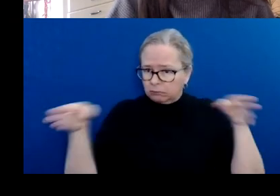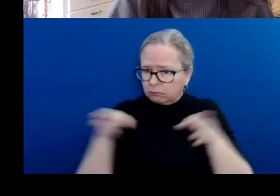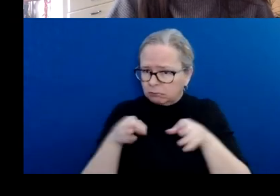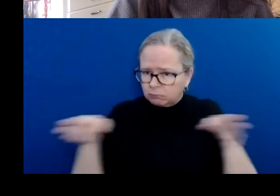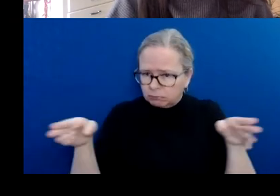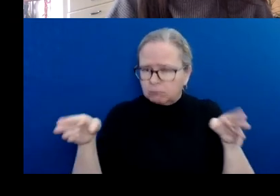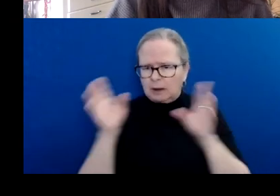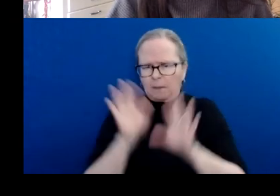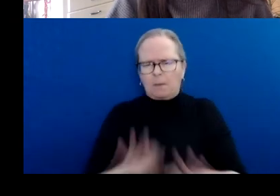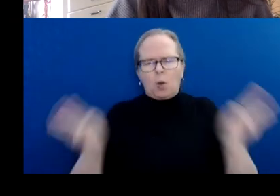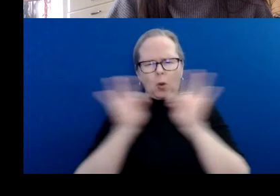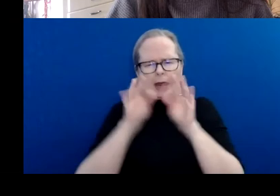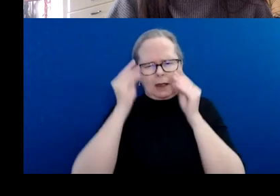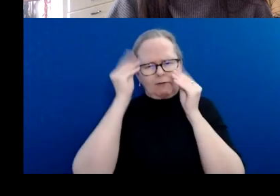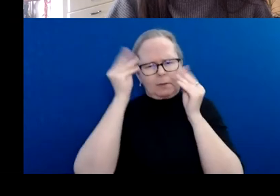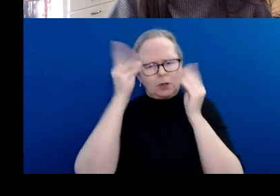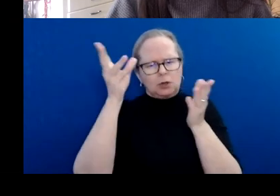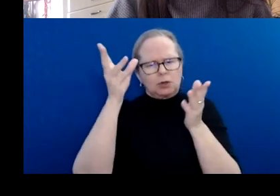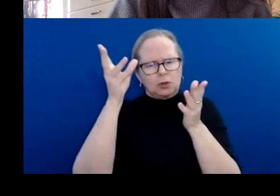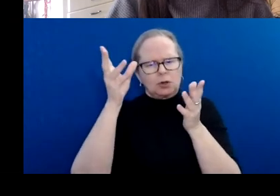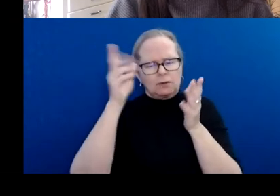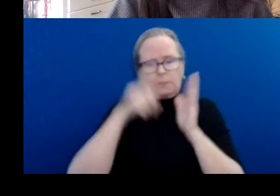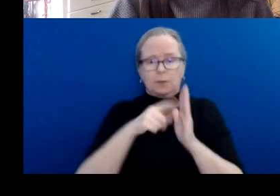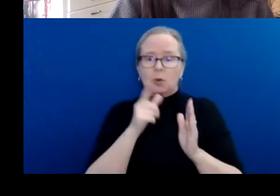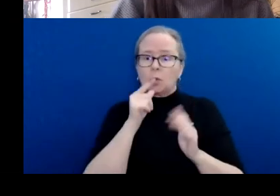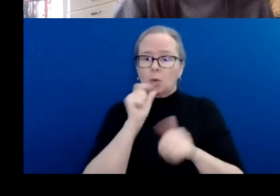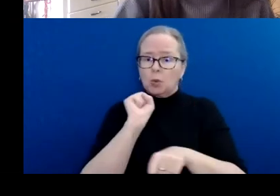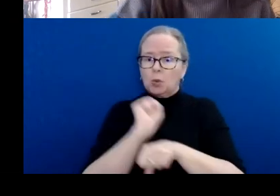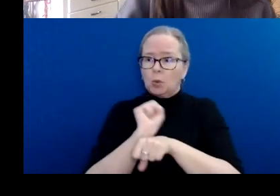such as who you will work with, why, them, and how.